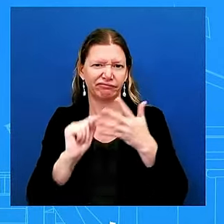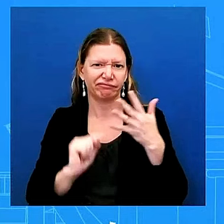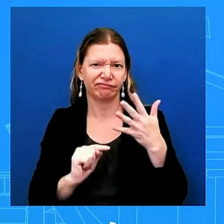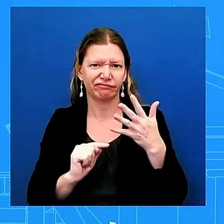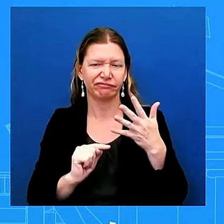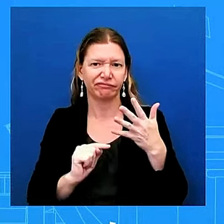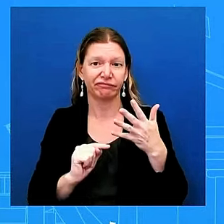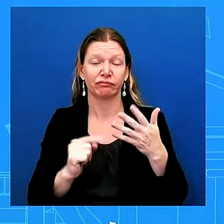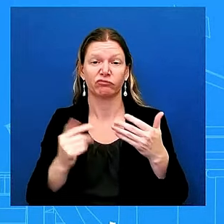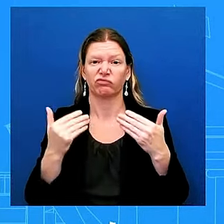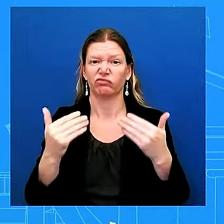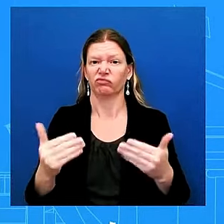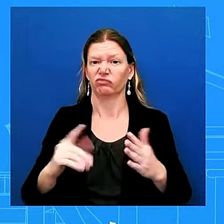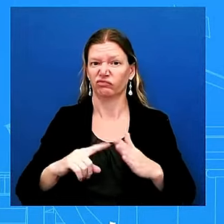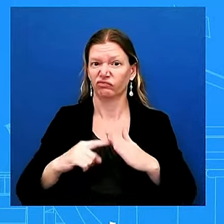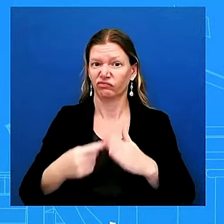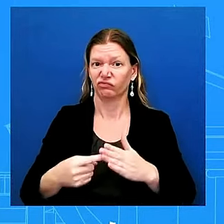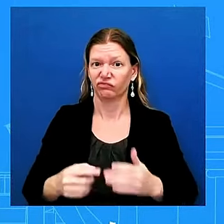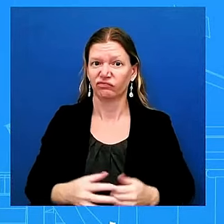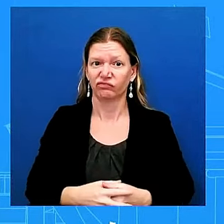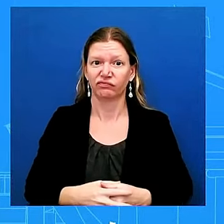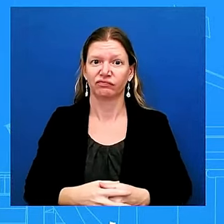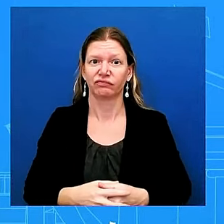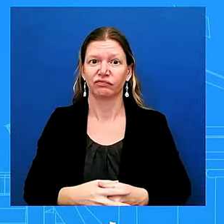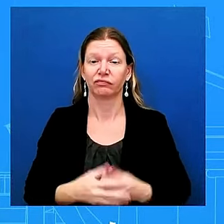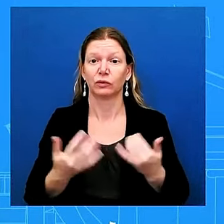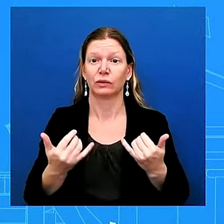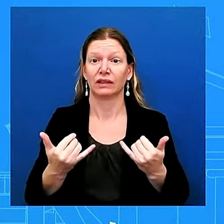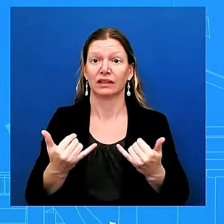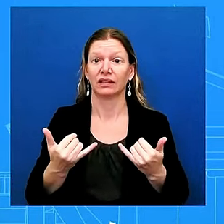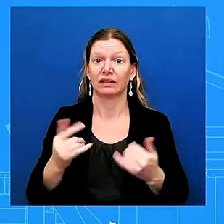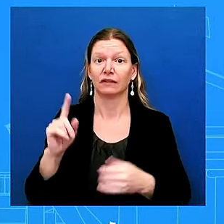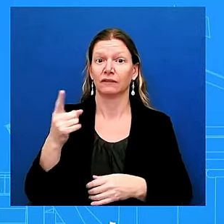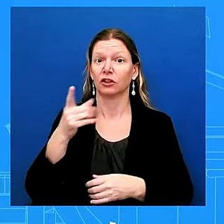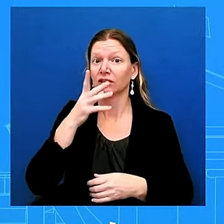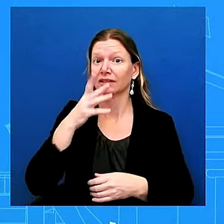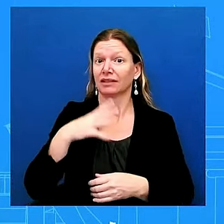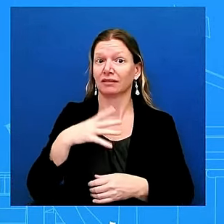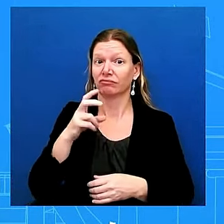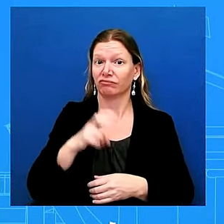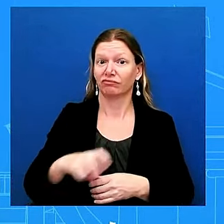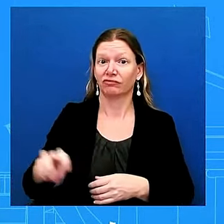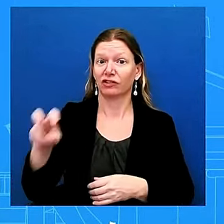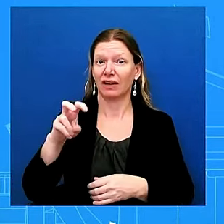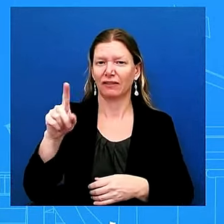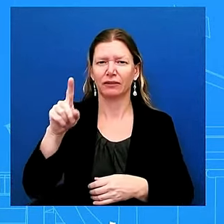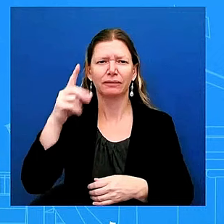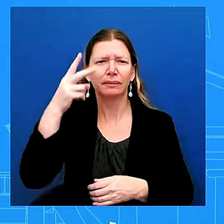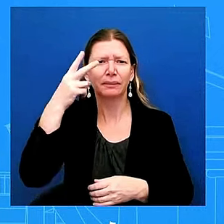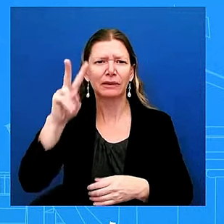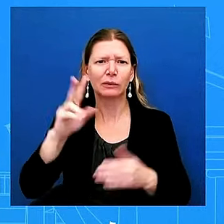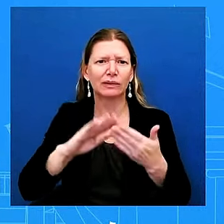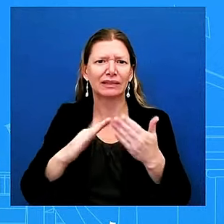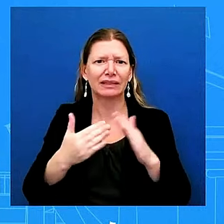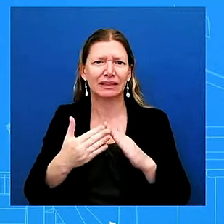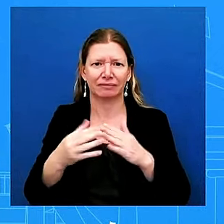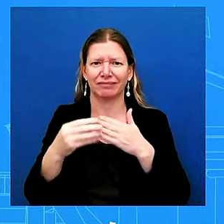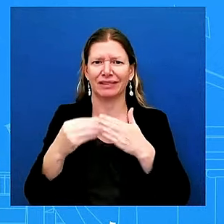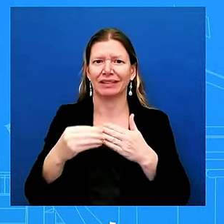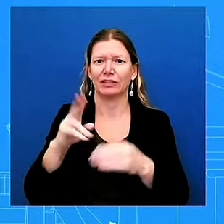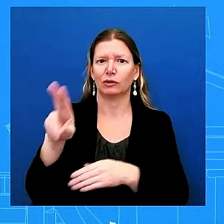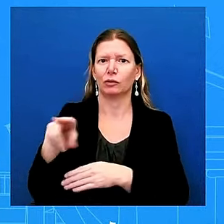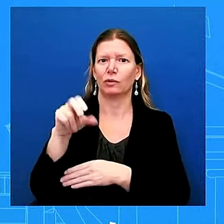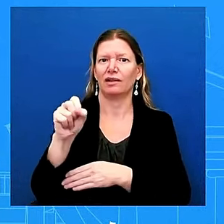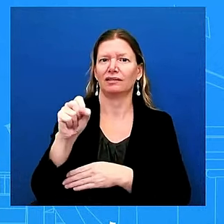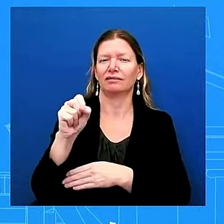so today the first lady is traveling to mexico city to lead the u.s presidential delegation for the inauguration of claudia